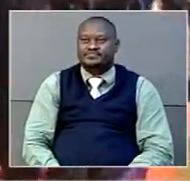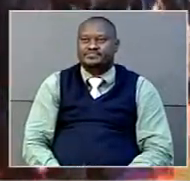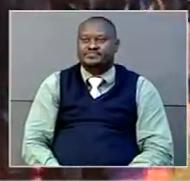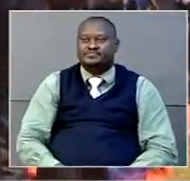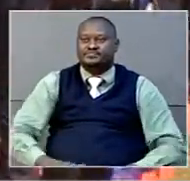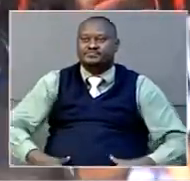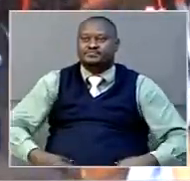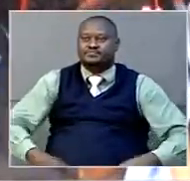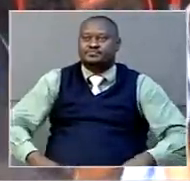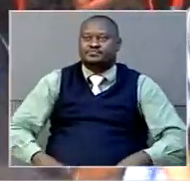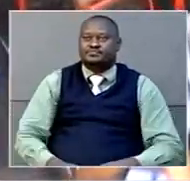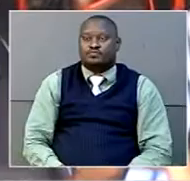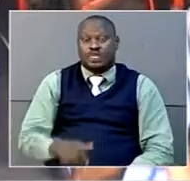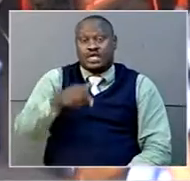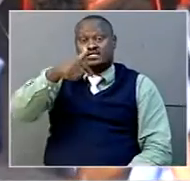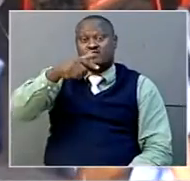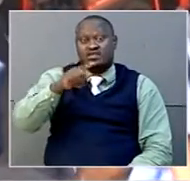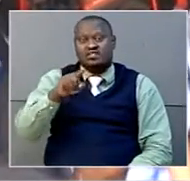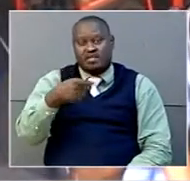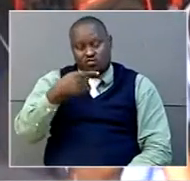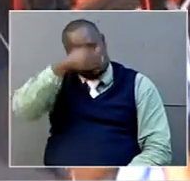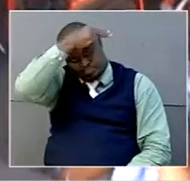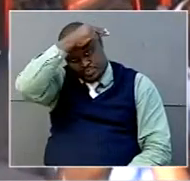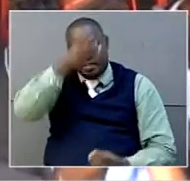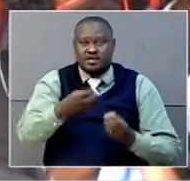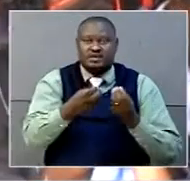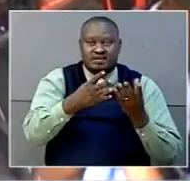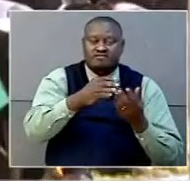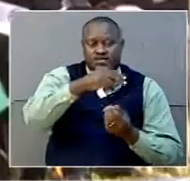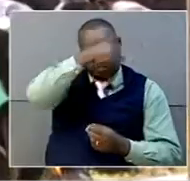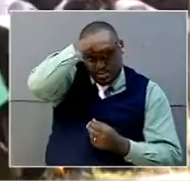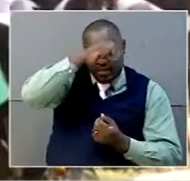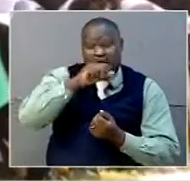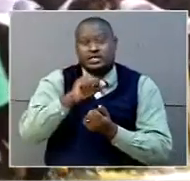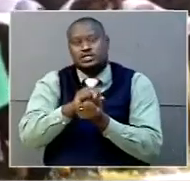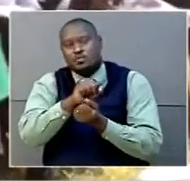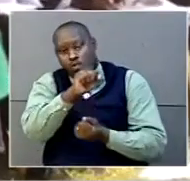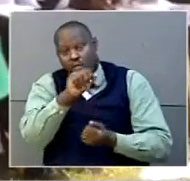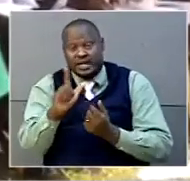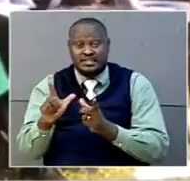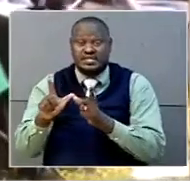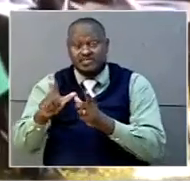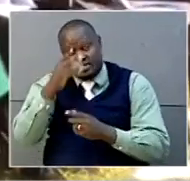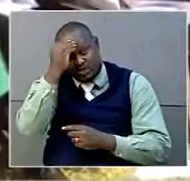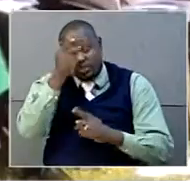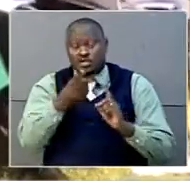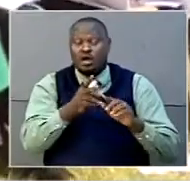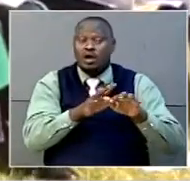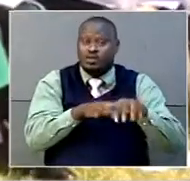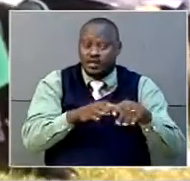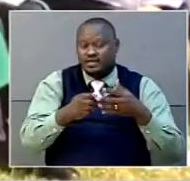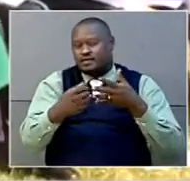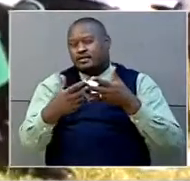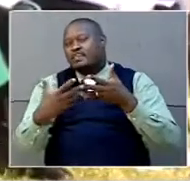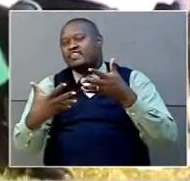Over 7,000 graduands have been awarded with degrees and diplomas and the certificates in education, agriculture, among other